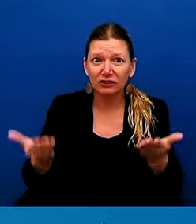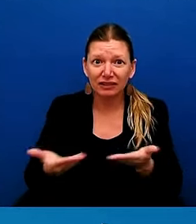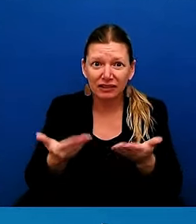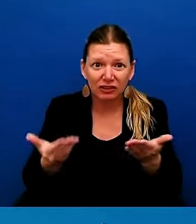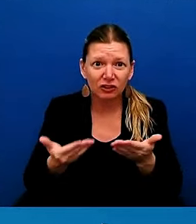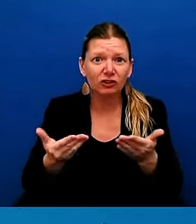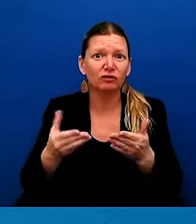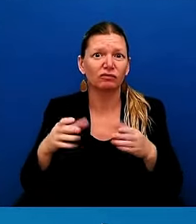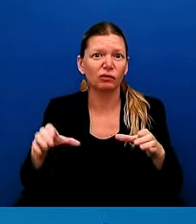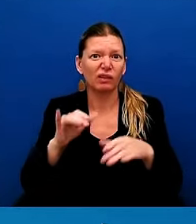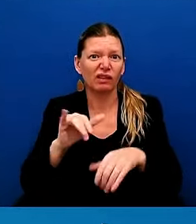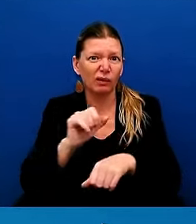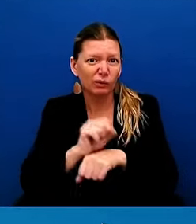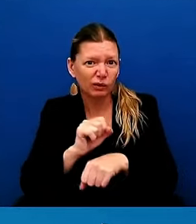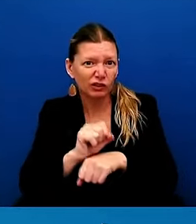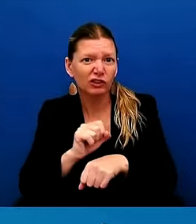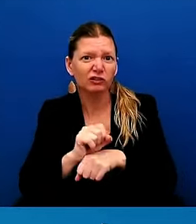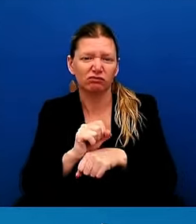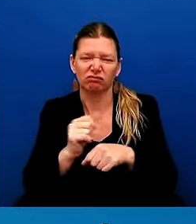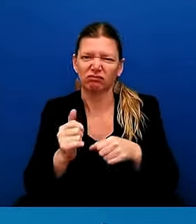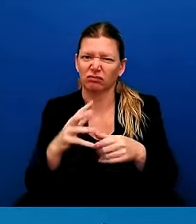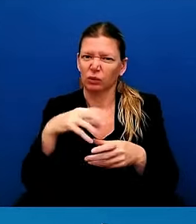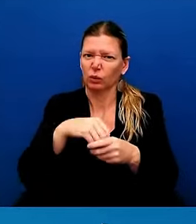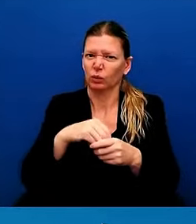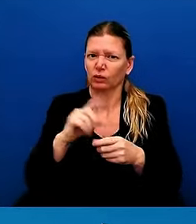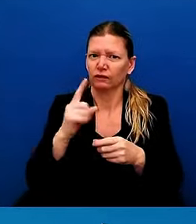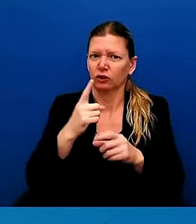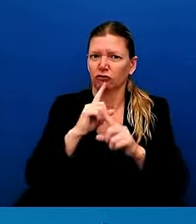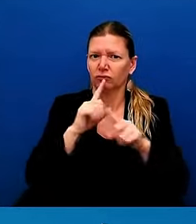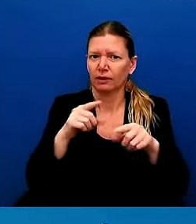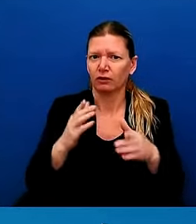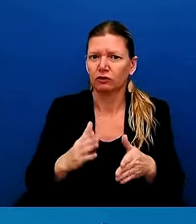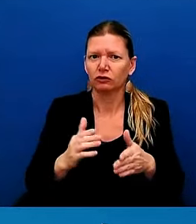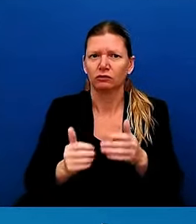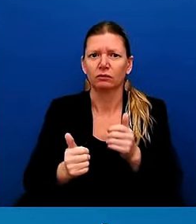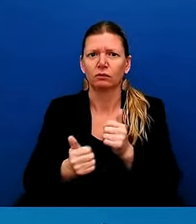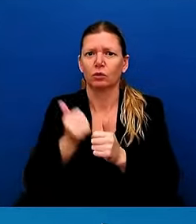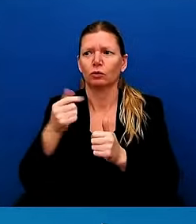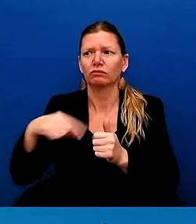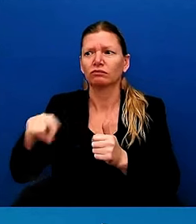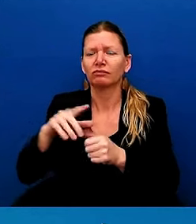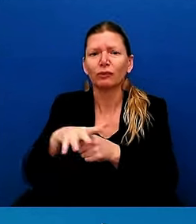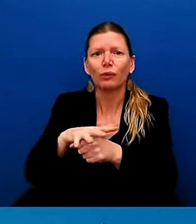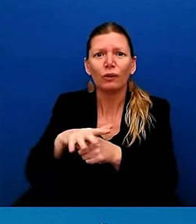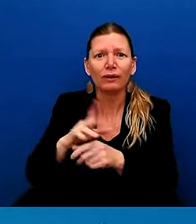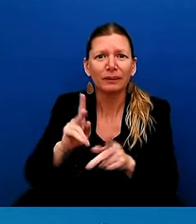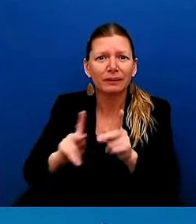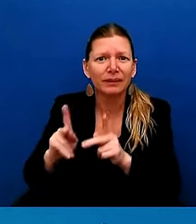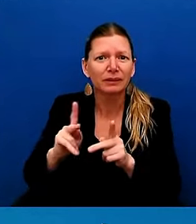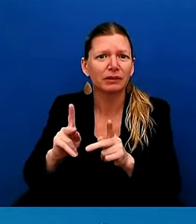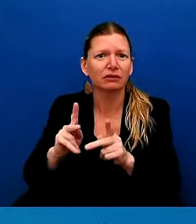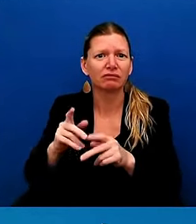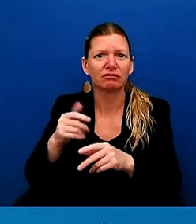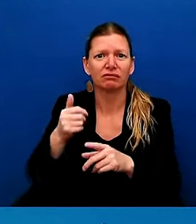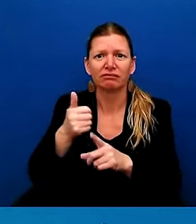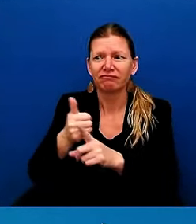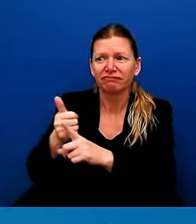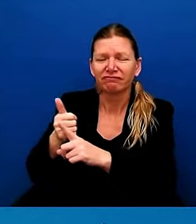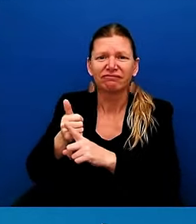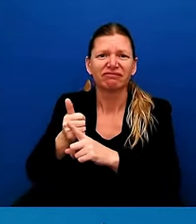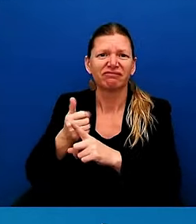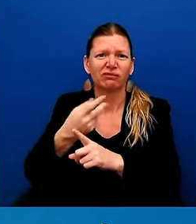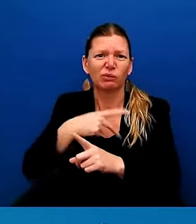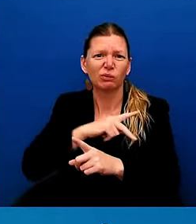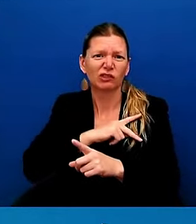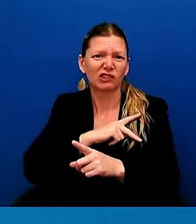most of them, as it relates to the local folks, are folks who have personally and their families have personally experienced loss and